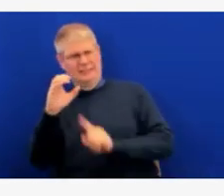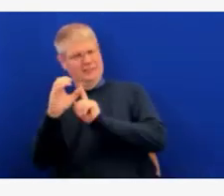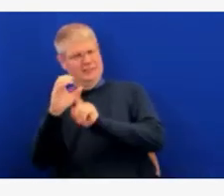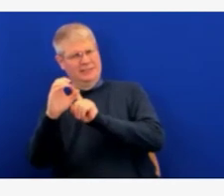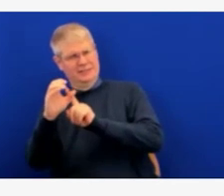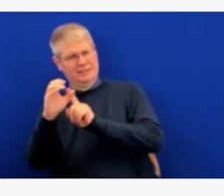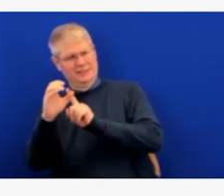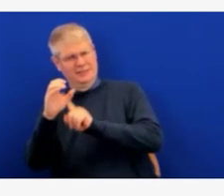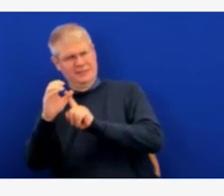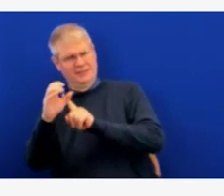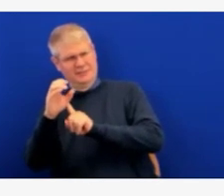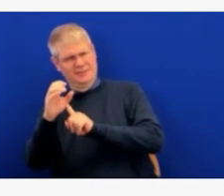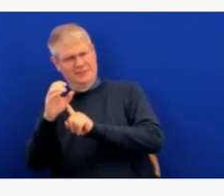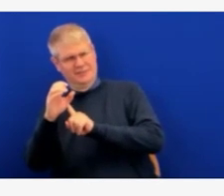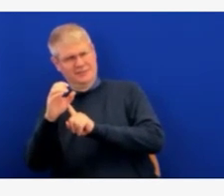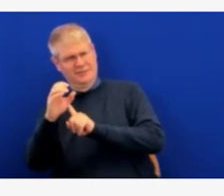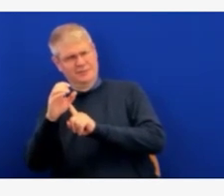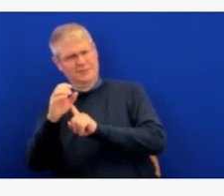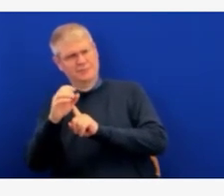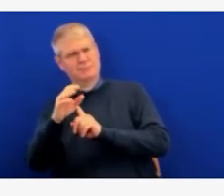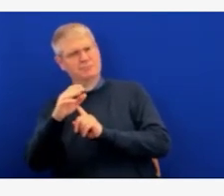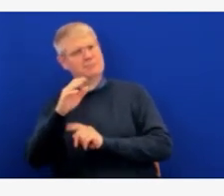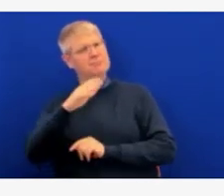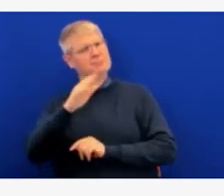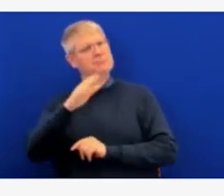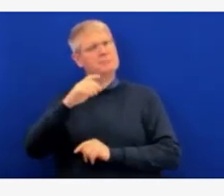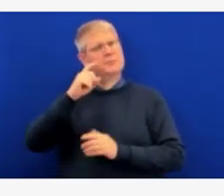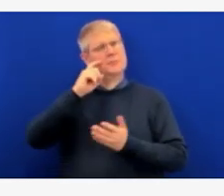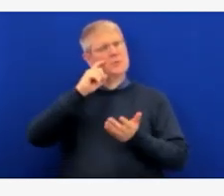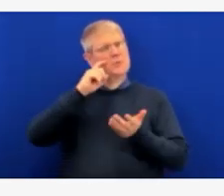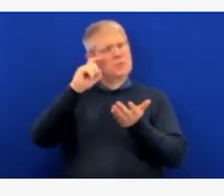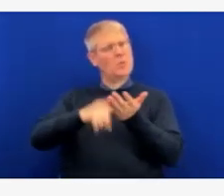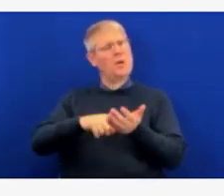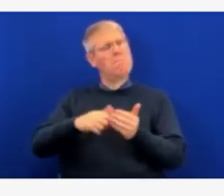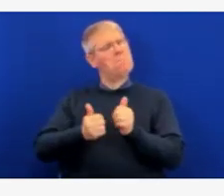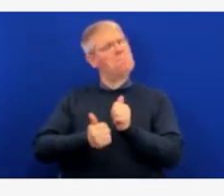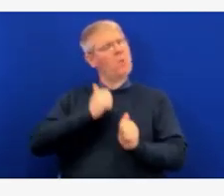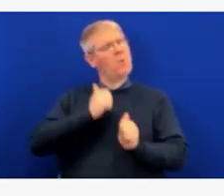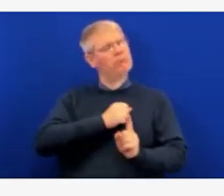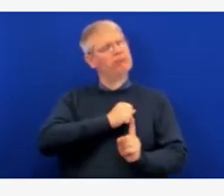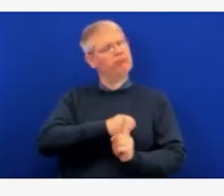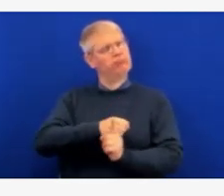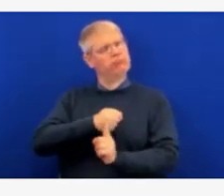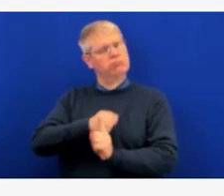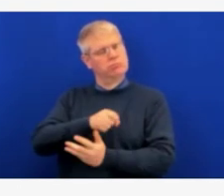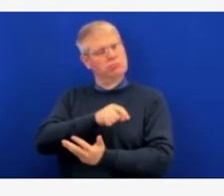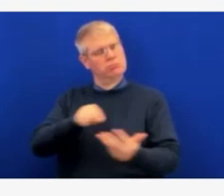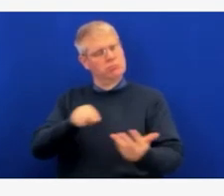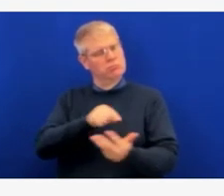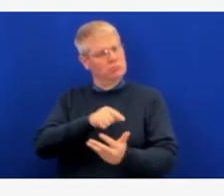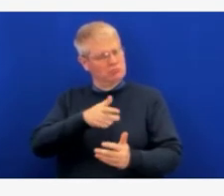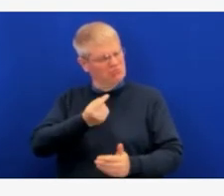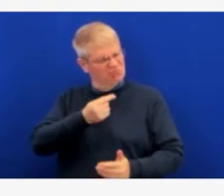And could you give us a better picture of what it looks like when children are hospitalized with it, what symptoms they have?